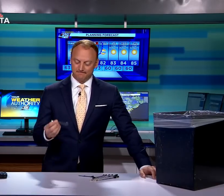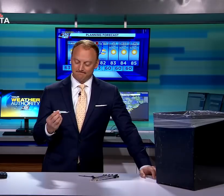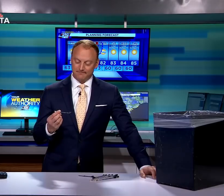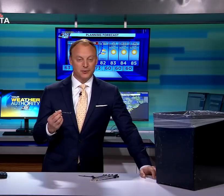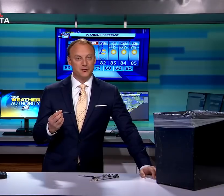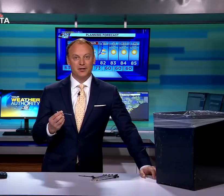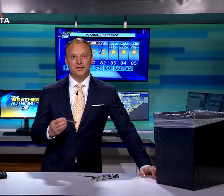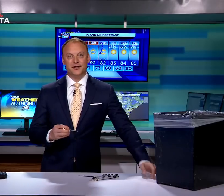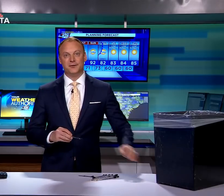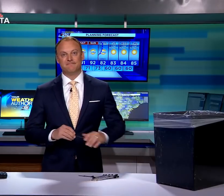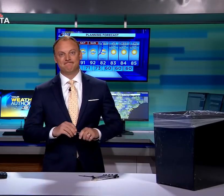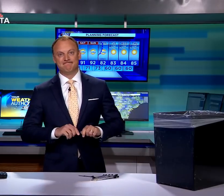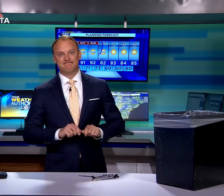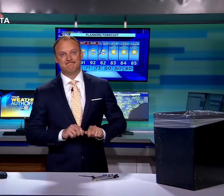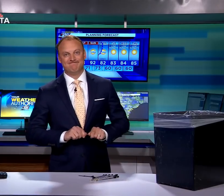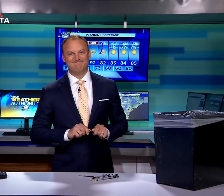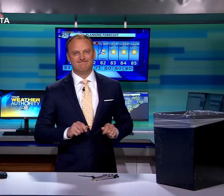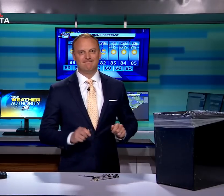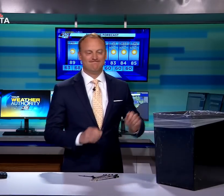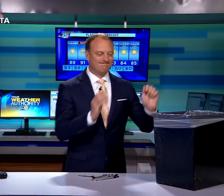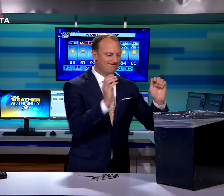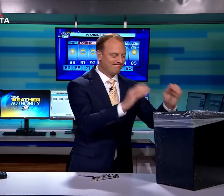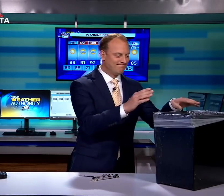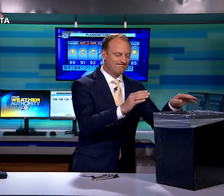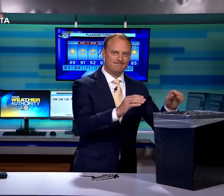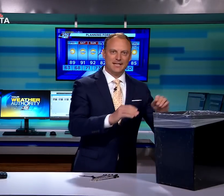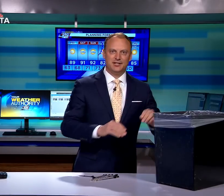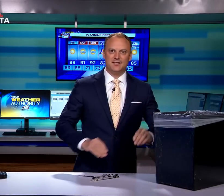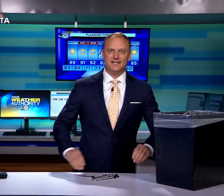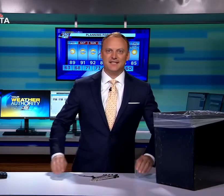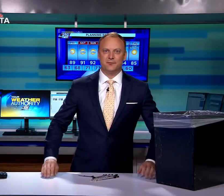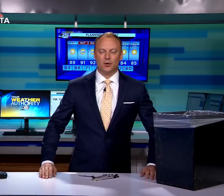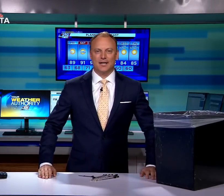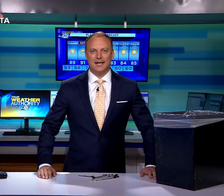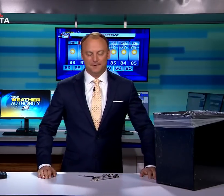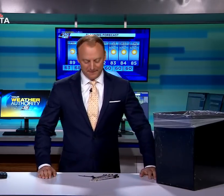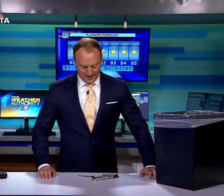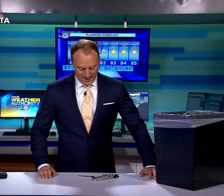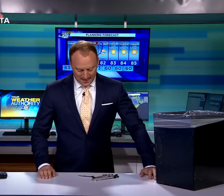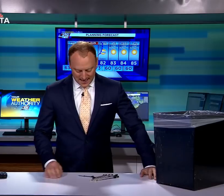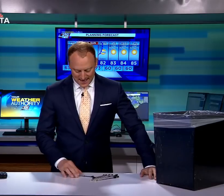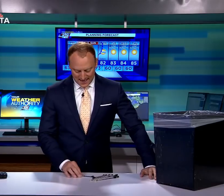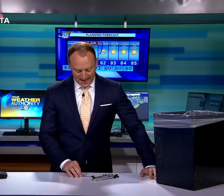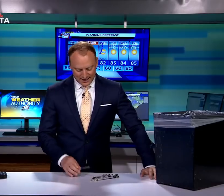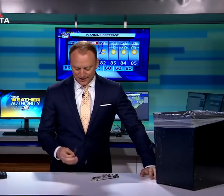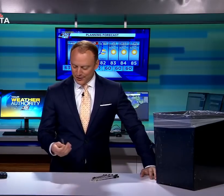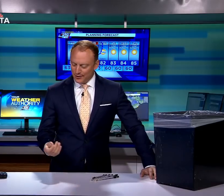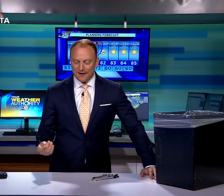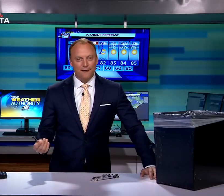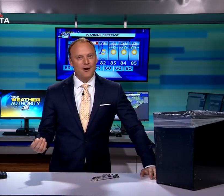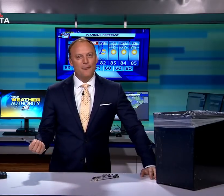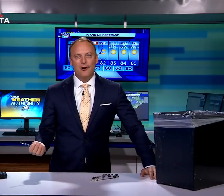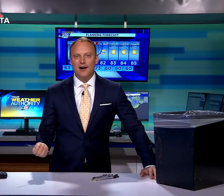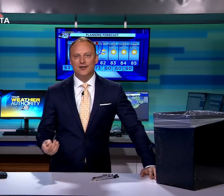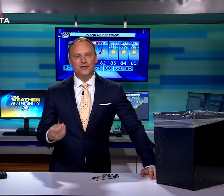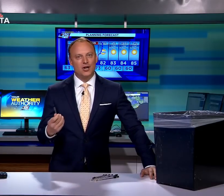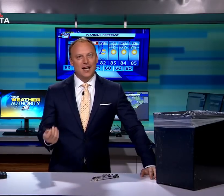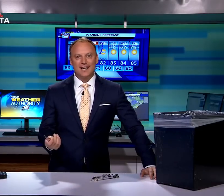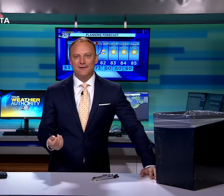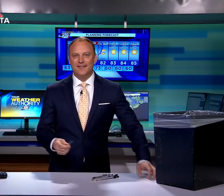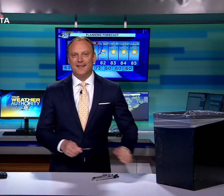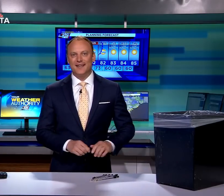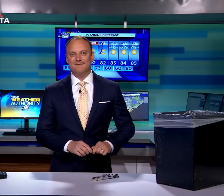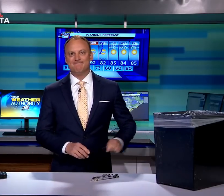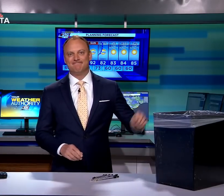there's one or two, it just doesn't work out. And I can do whatever I want,